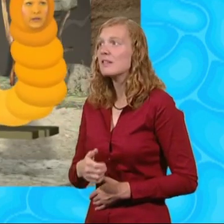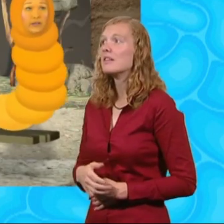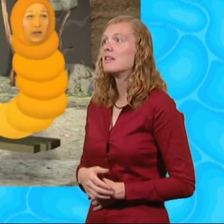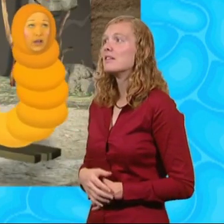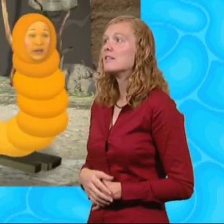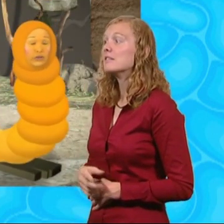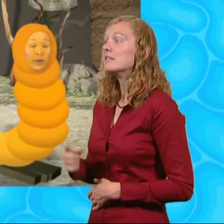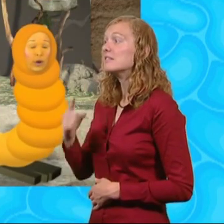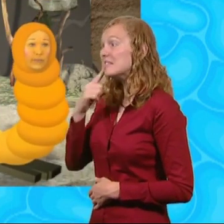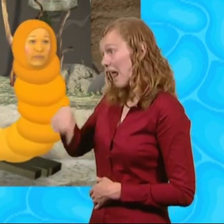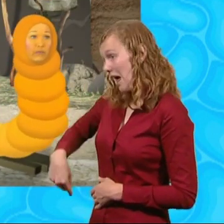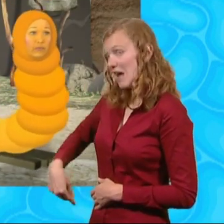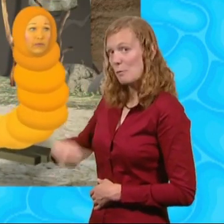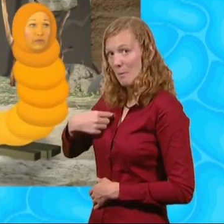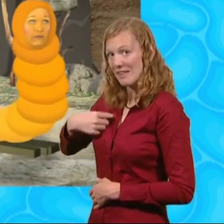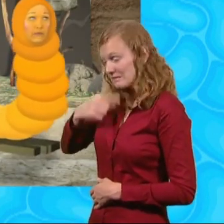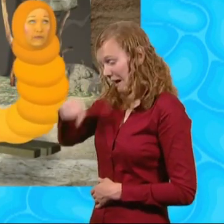Ken. Tell it to the bottom.